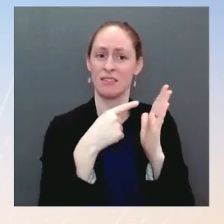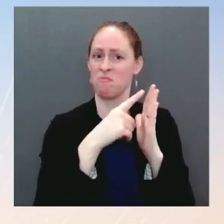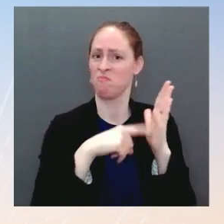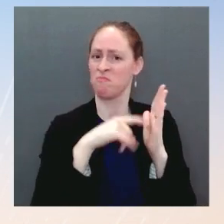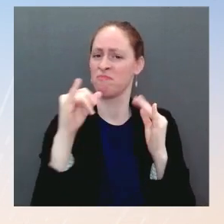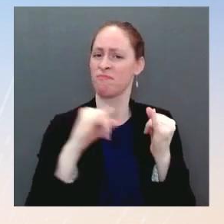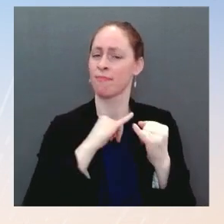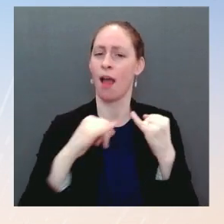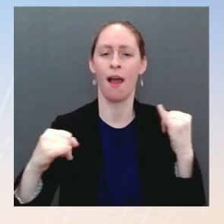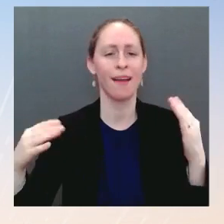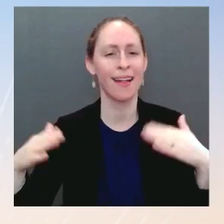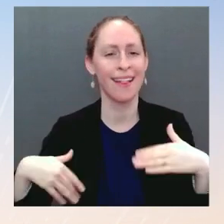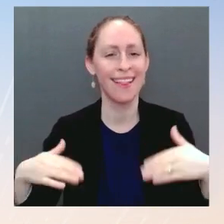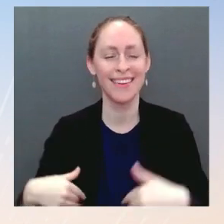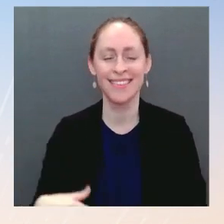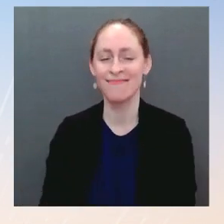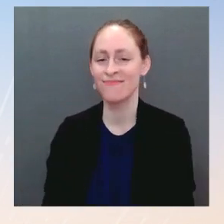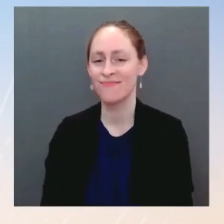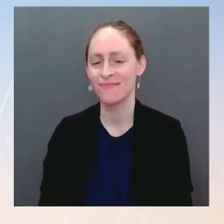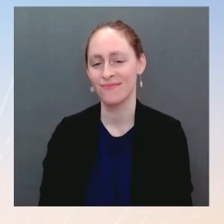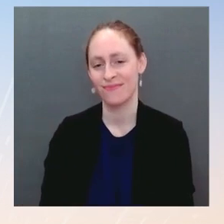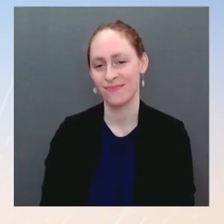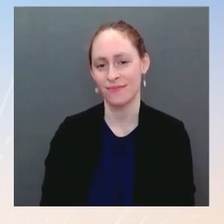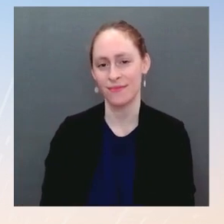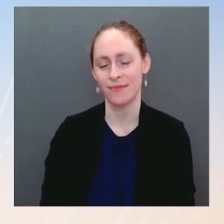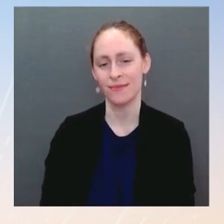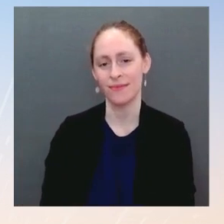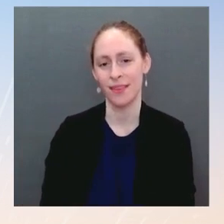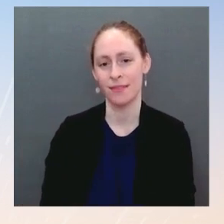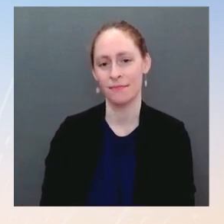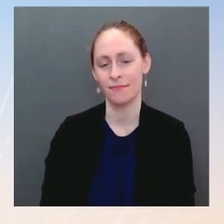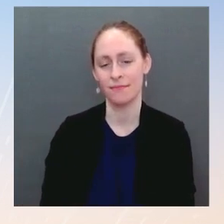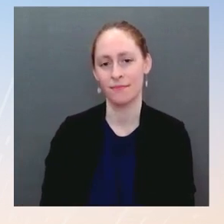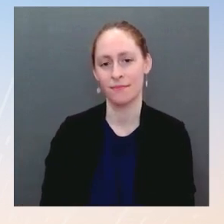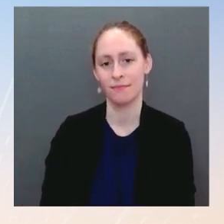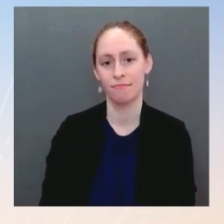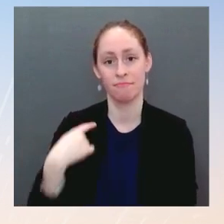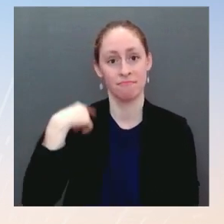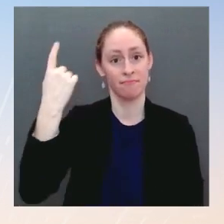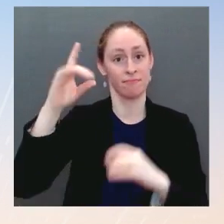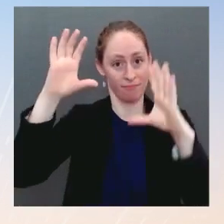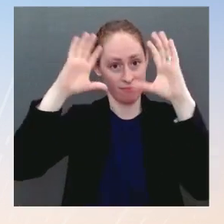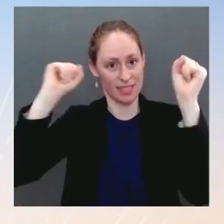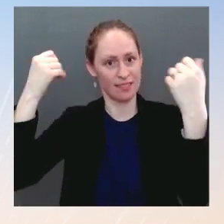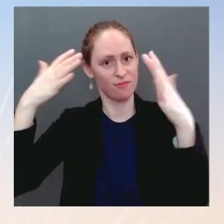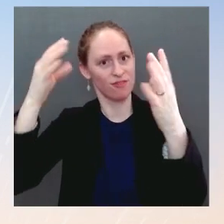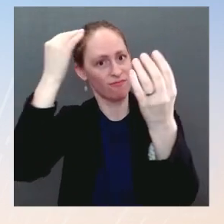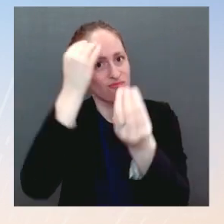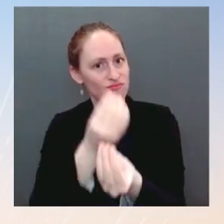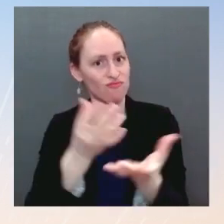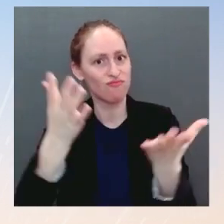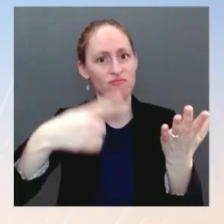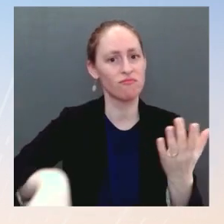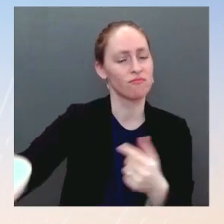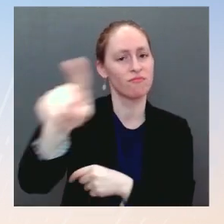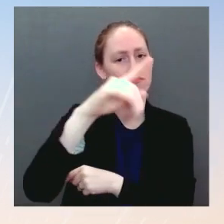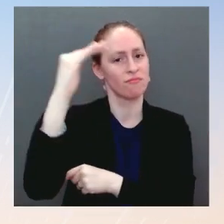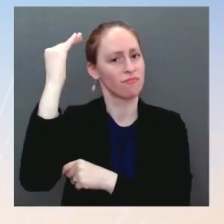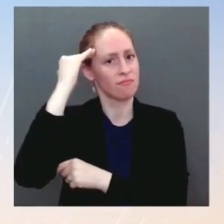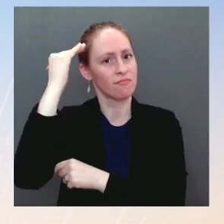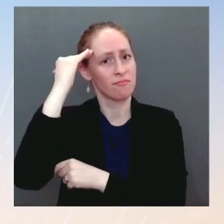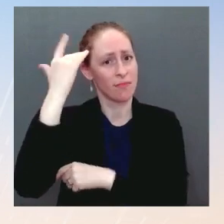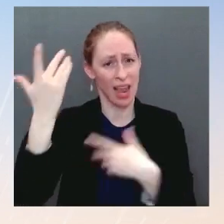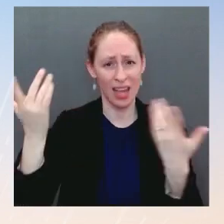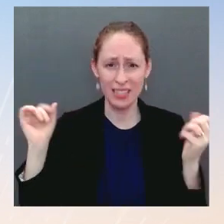about this, I wonder if you can take us sort of back maybe a little bit in time. When did the President first learn of Justice Breyer's intent to